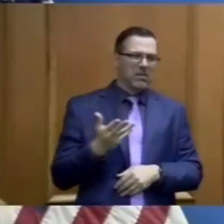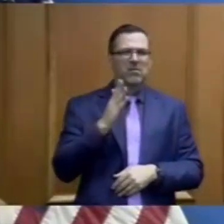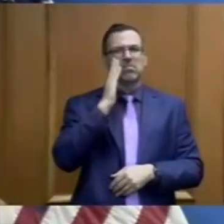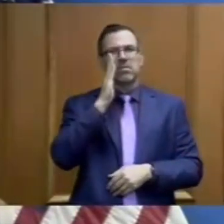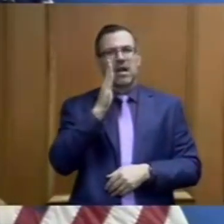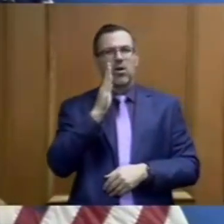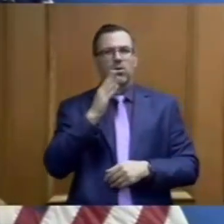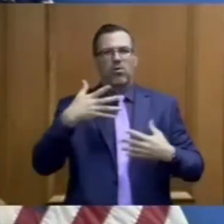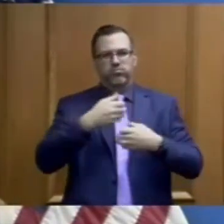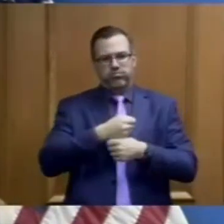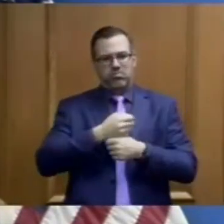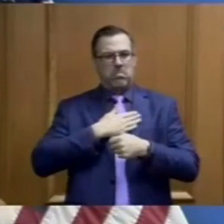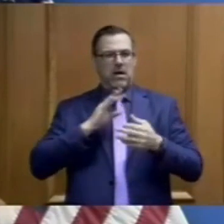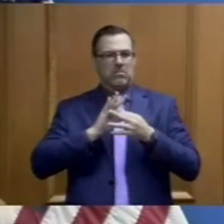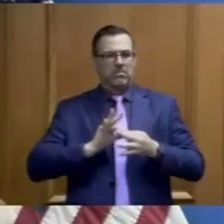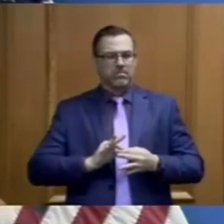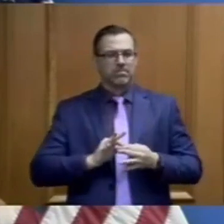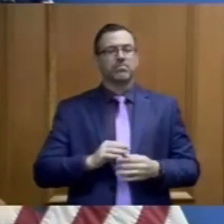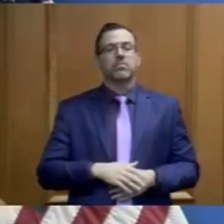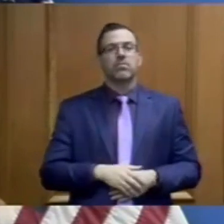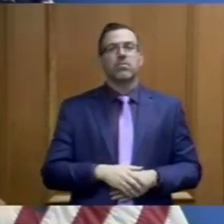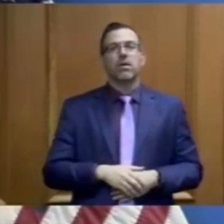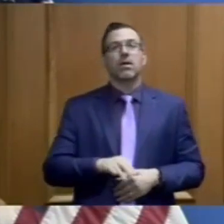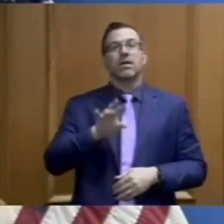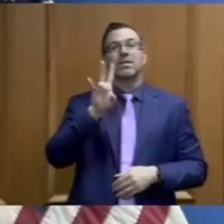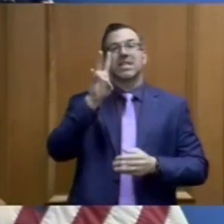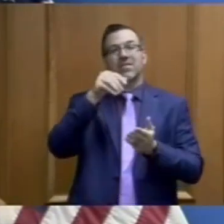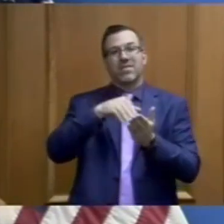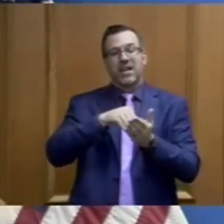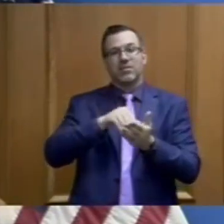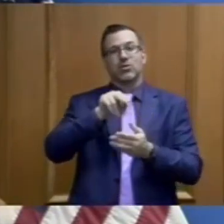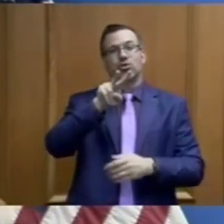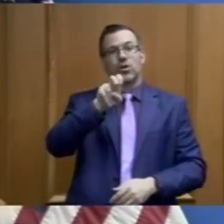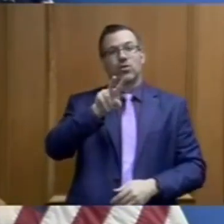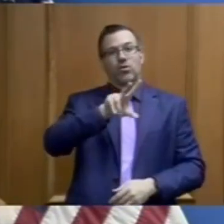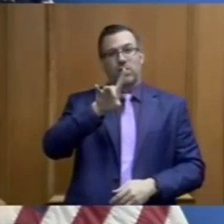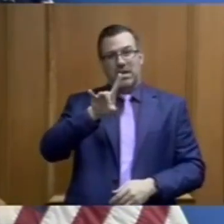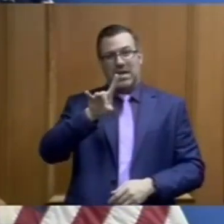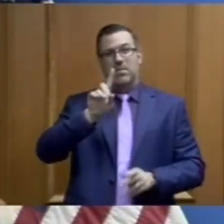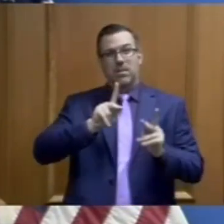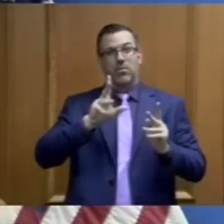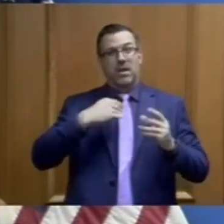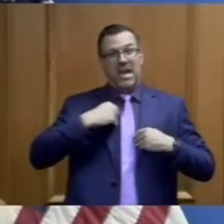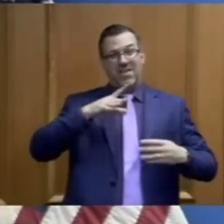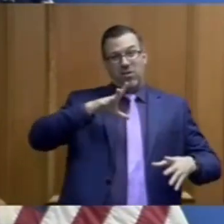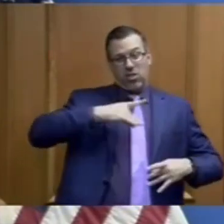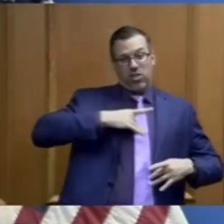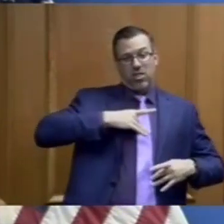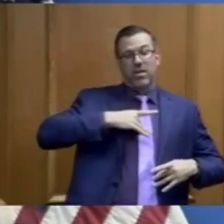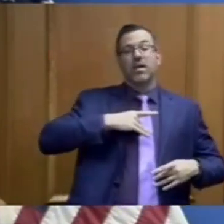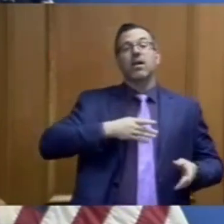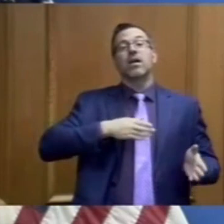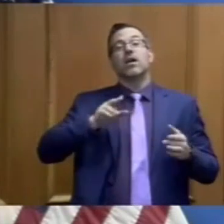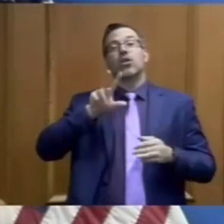highlights. Out of our 7,238 cases, we have had 3